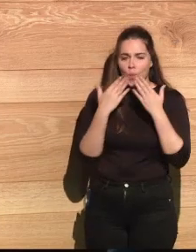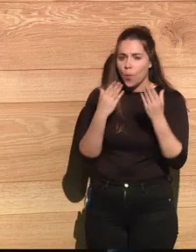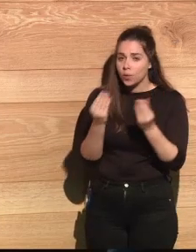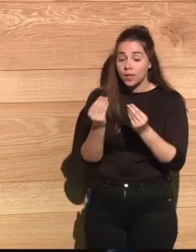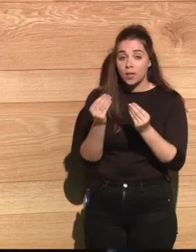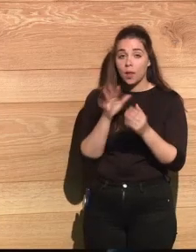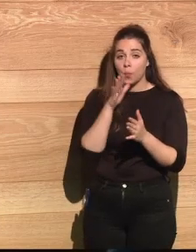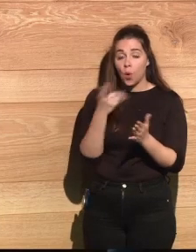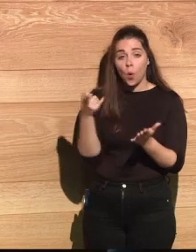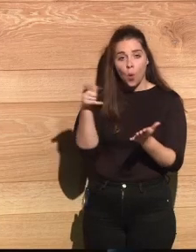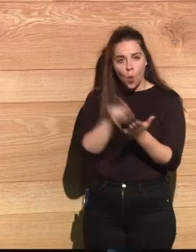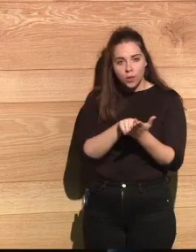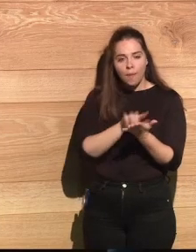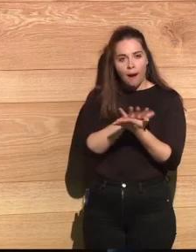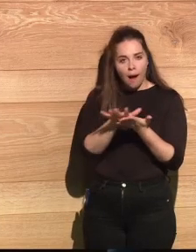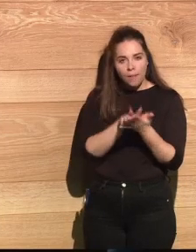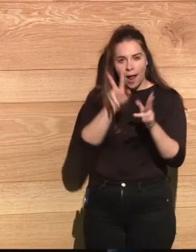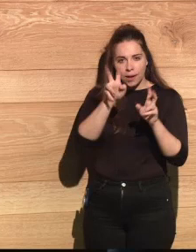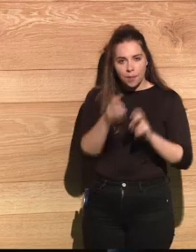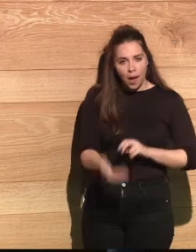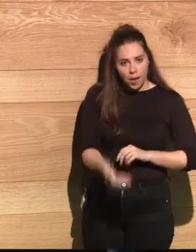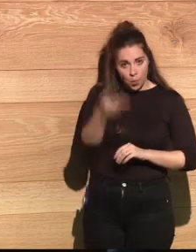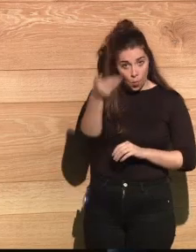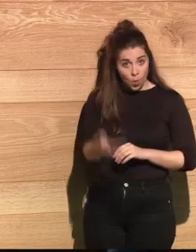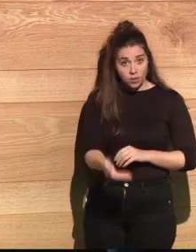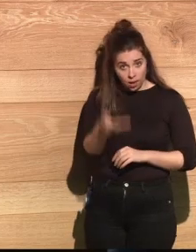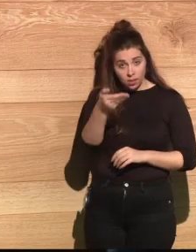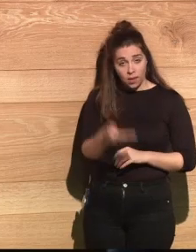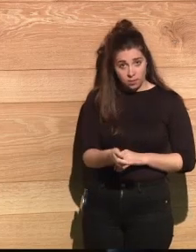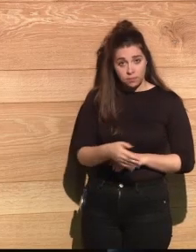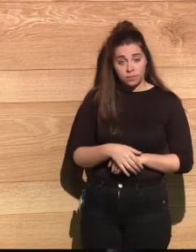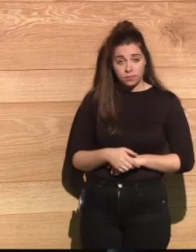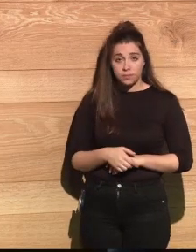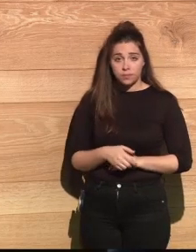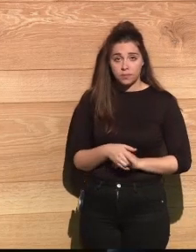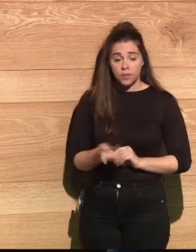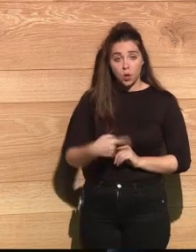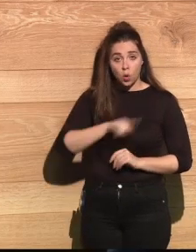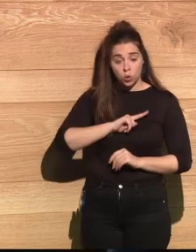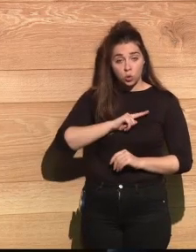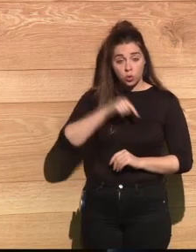And thank you for putting a topic on the table again.